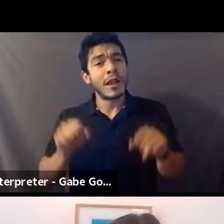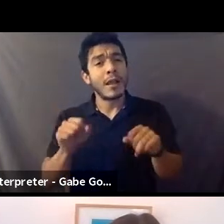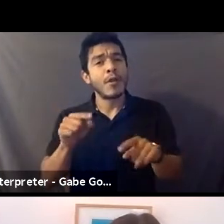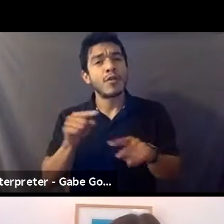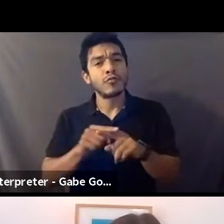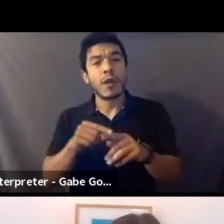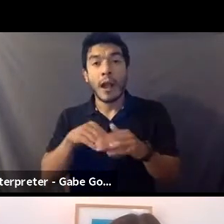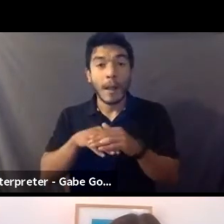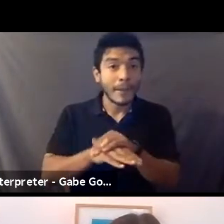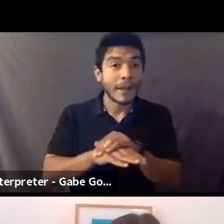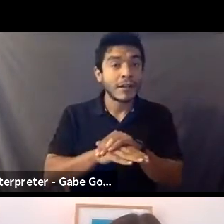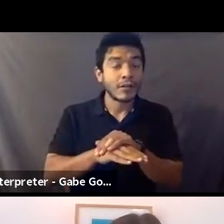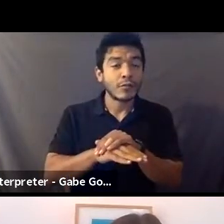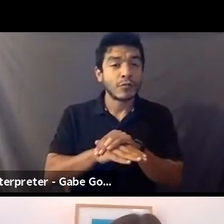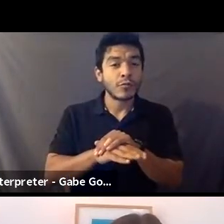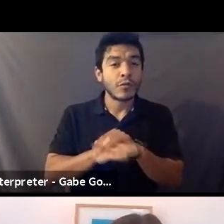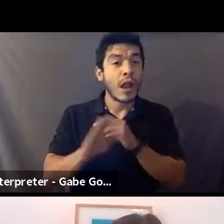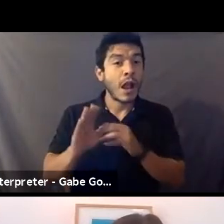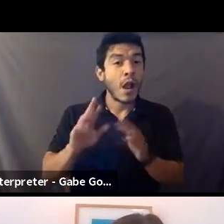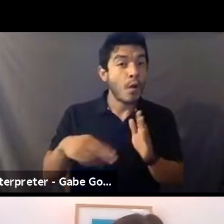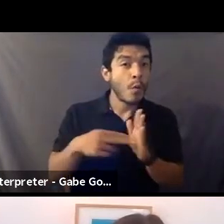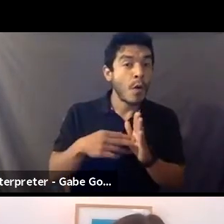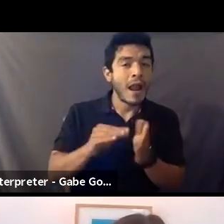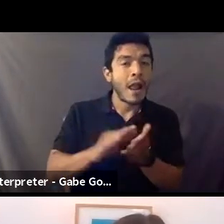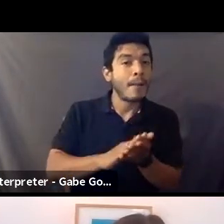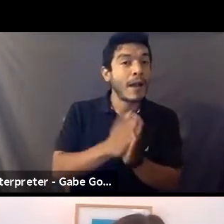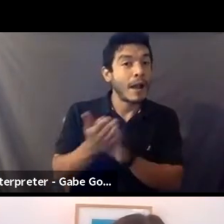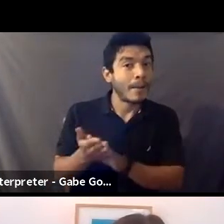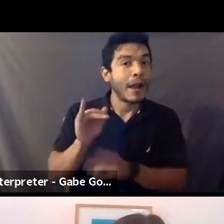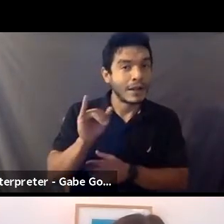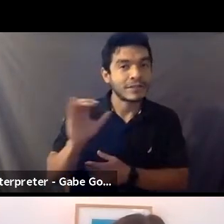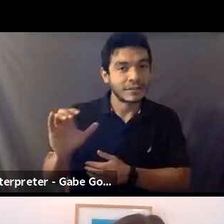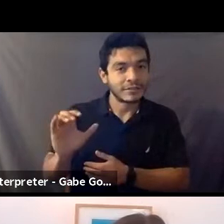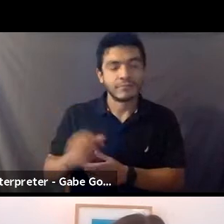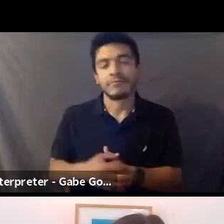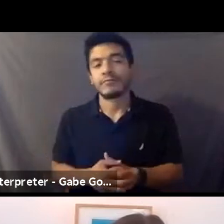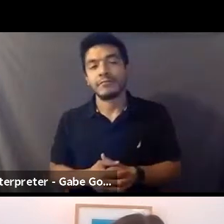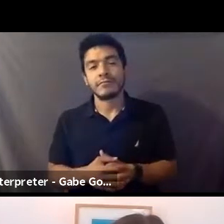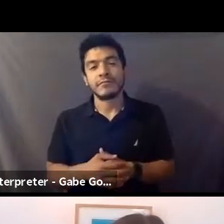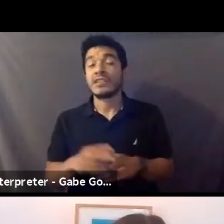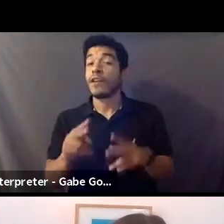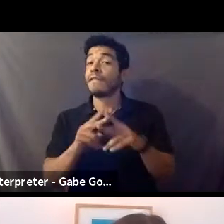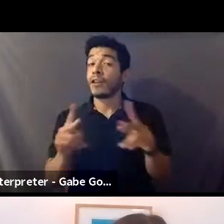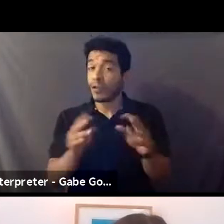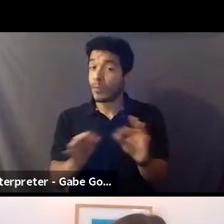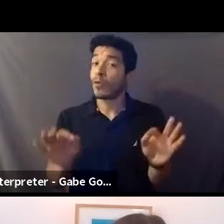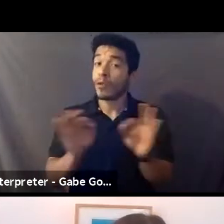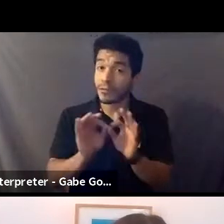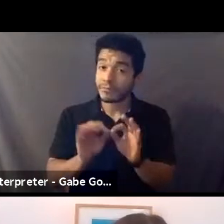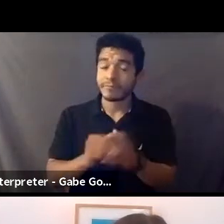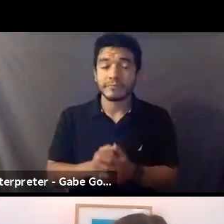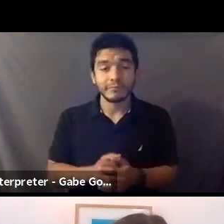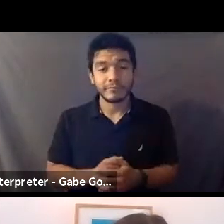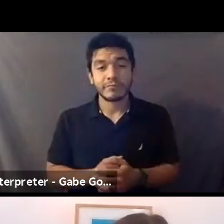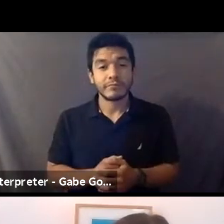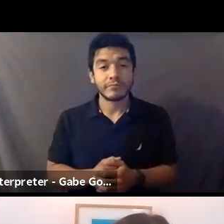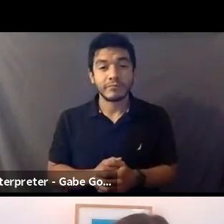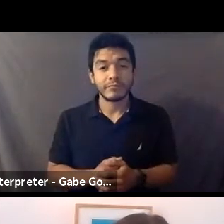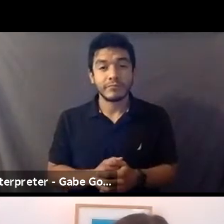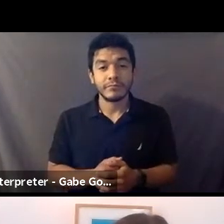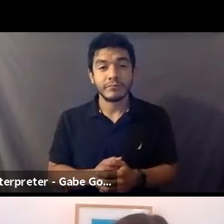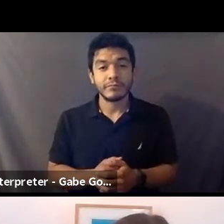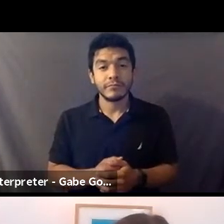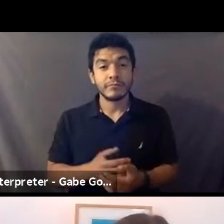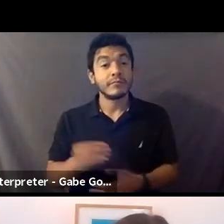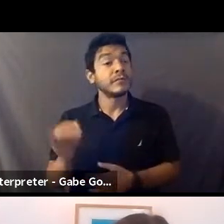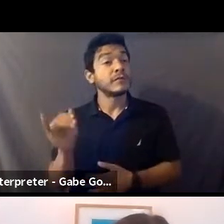into, uh, the role of intimacy coordinators. So very important also on, uh, and I'll, say